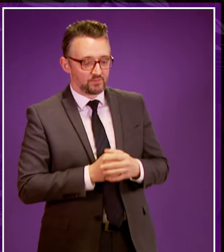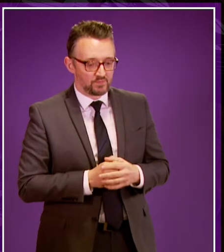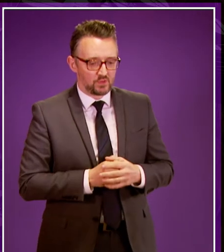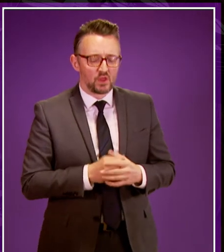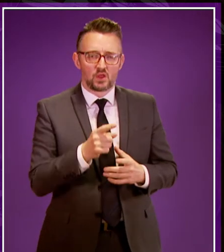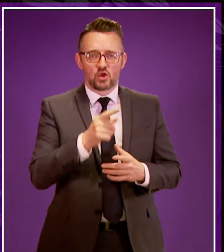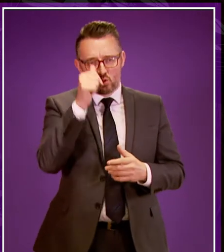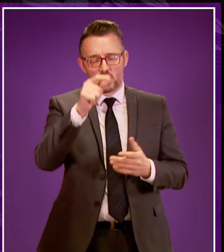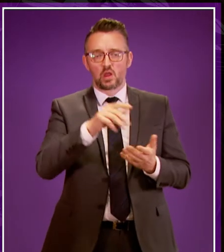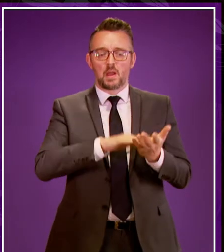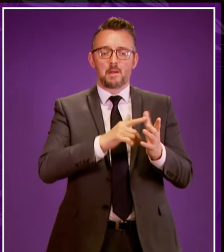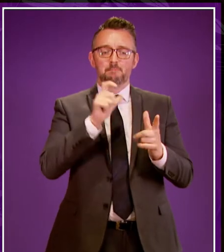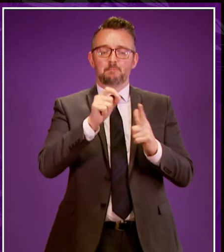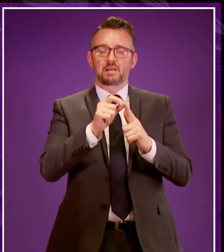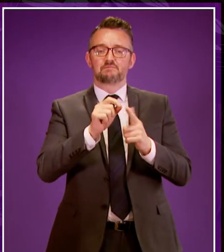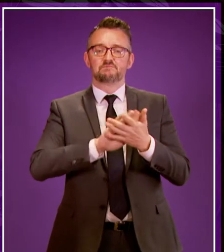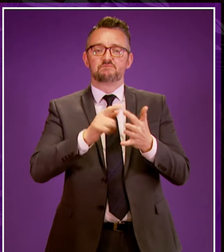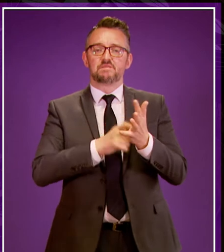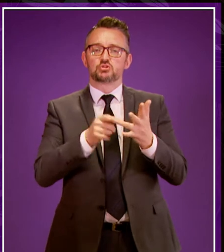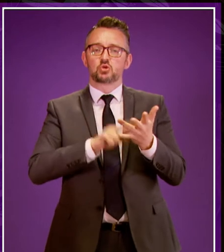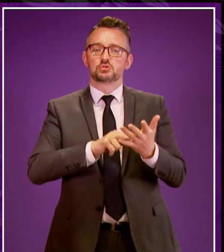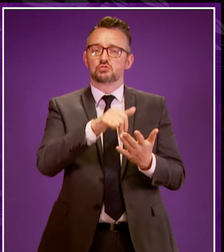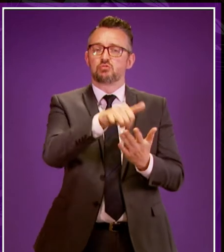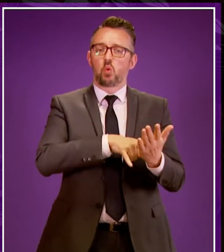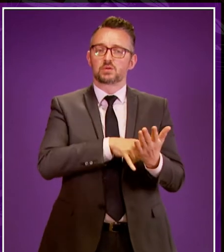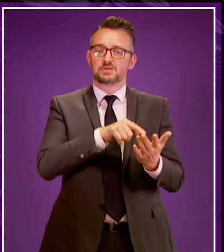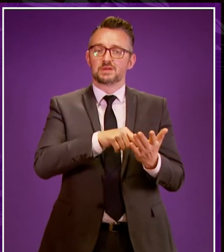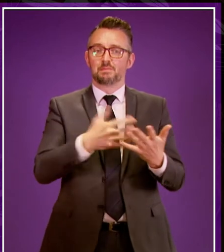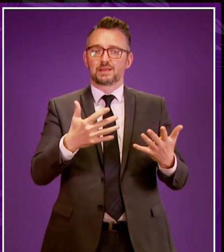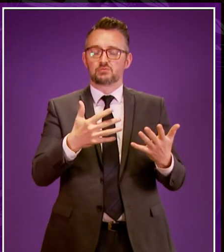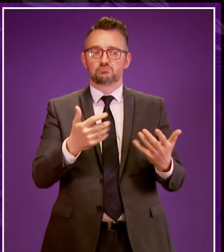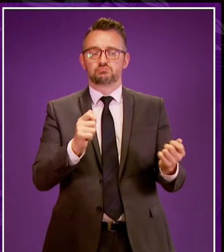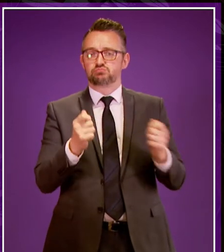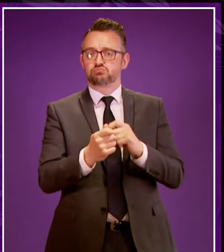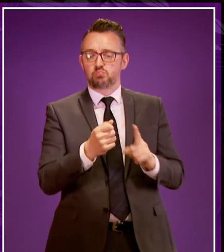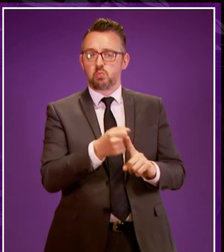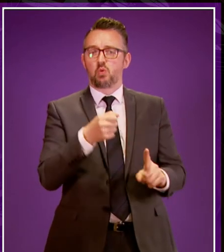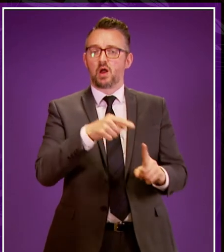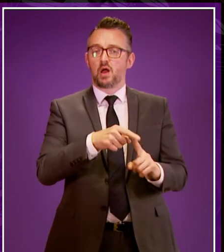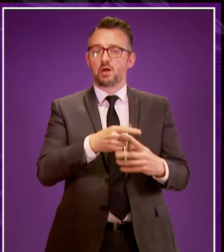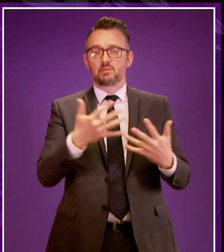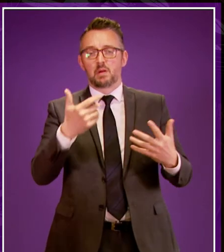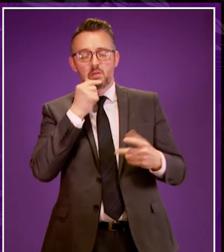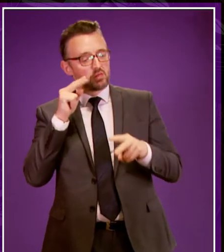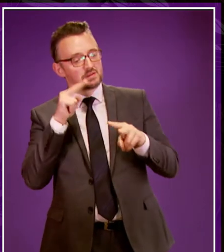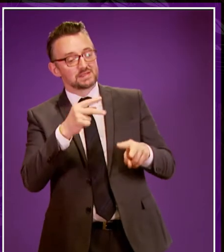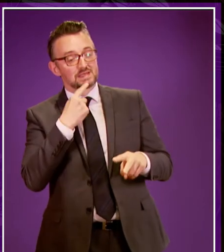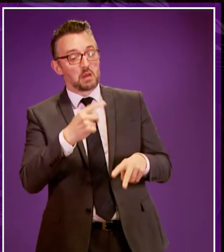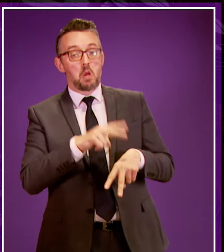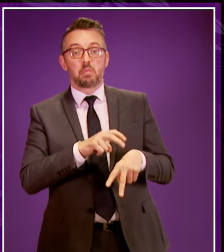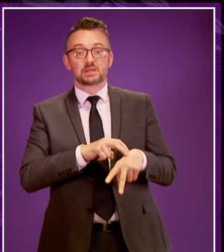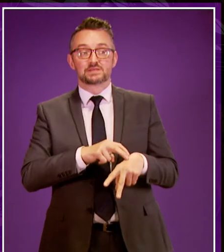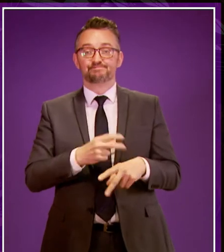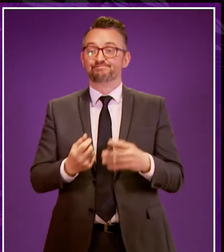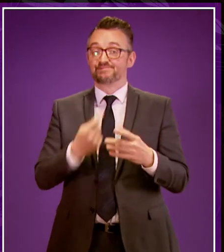be aware that the McPherson report was seen as a very pivotal watershed moment and it's always been the holy grail for many to have the police admit to